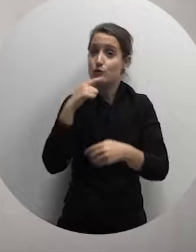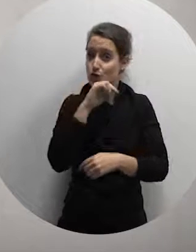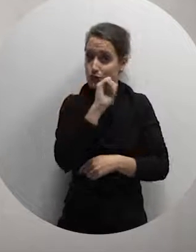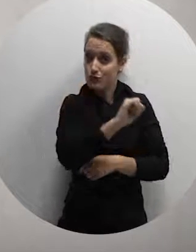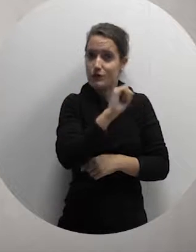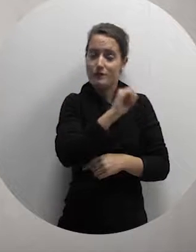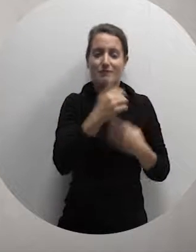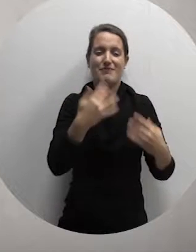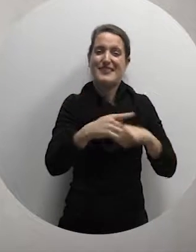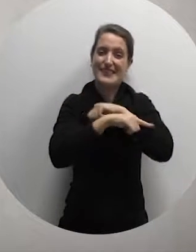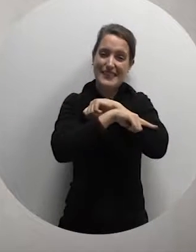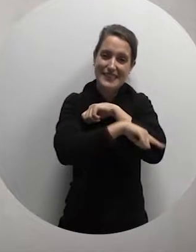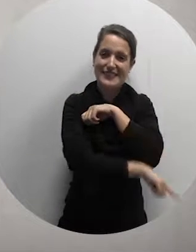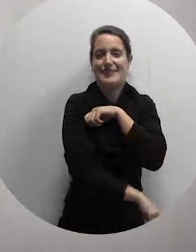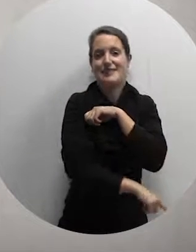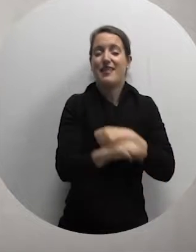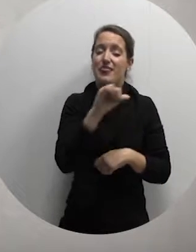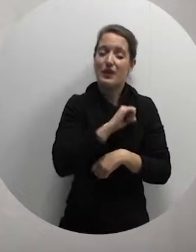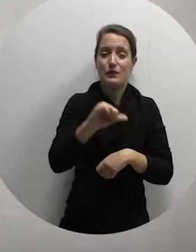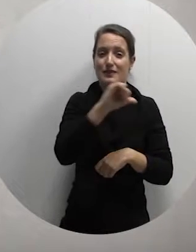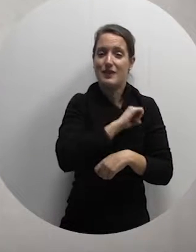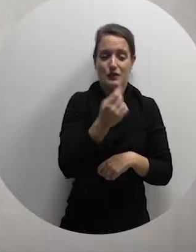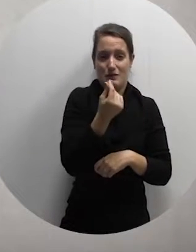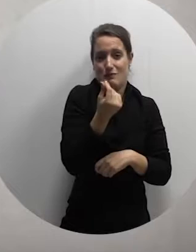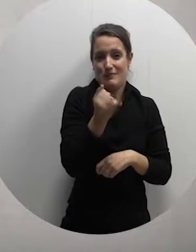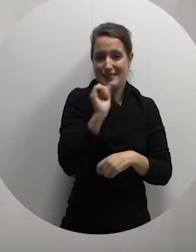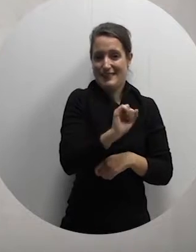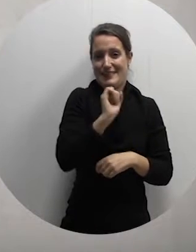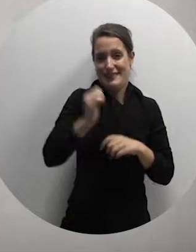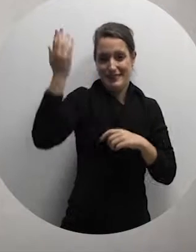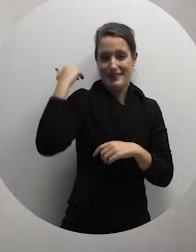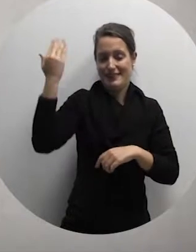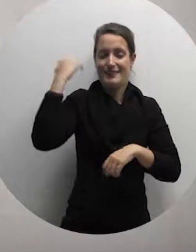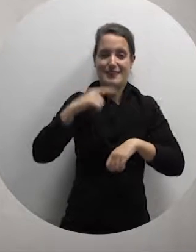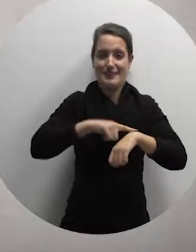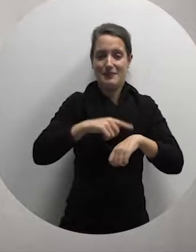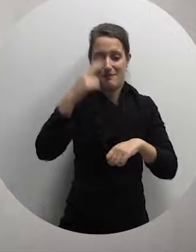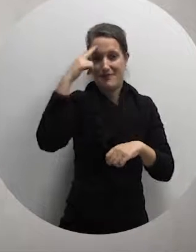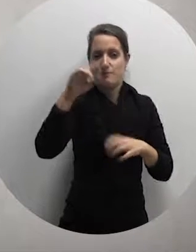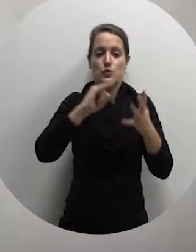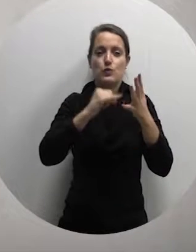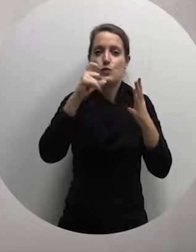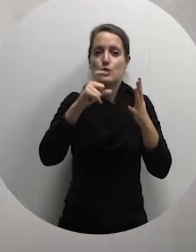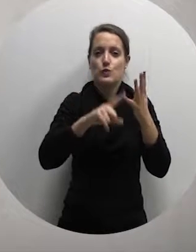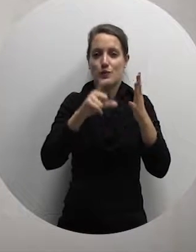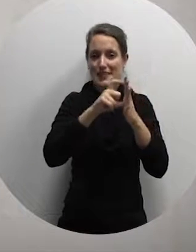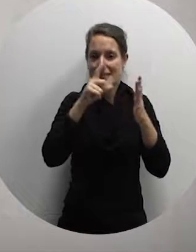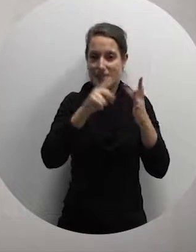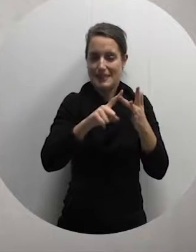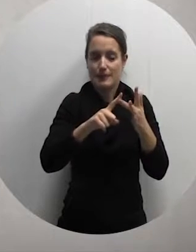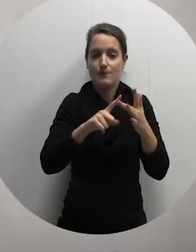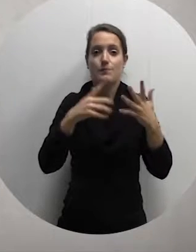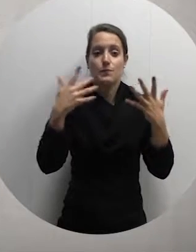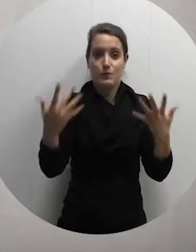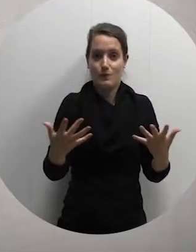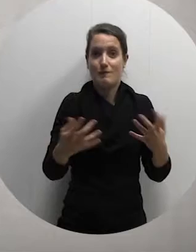treasures as he owed thousands of scudi. The Grand Master ordered an auction of the Count's precious